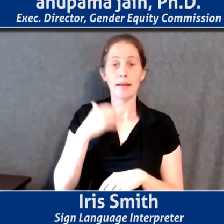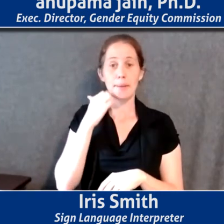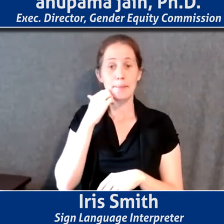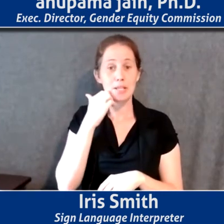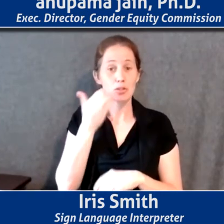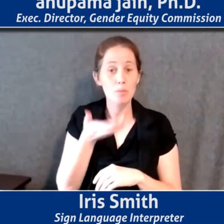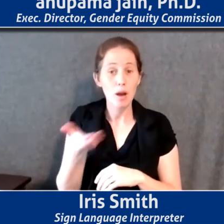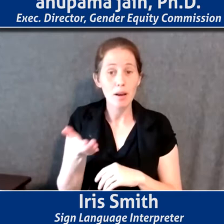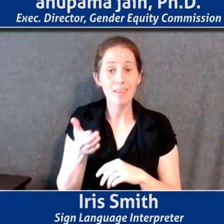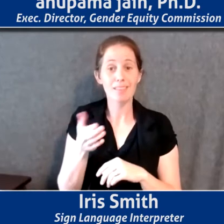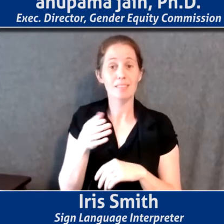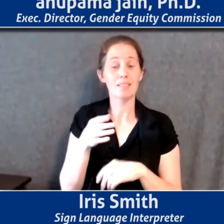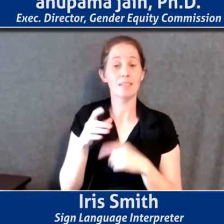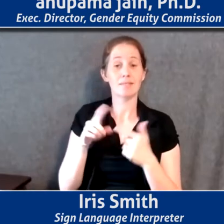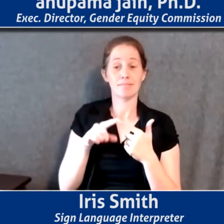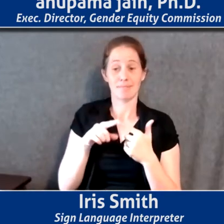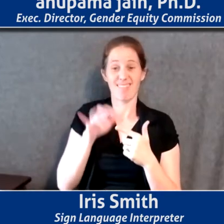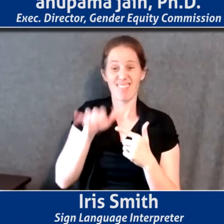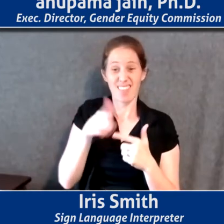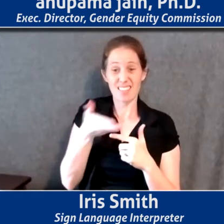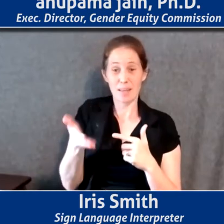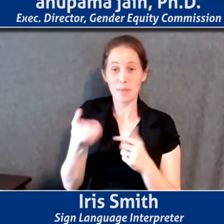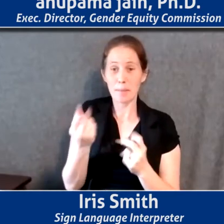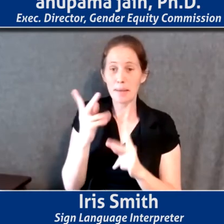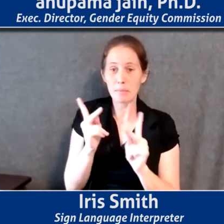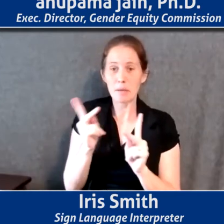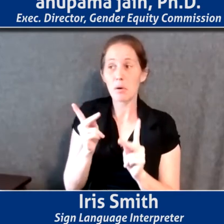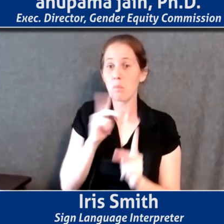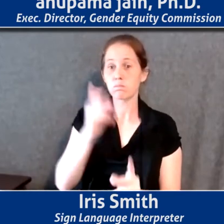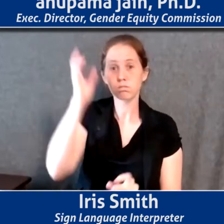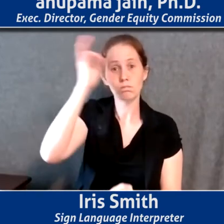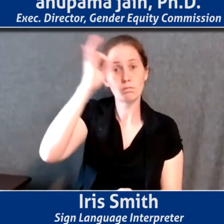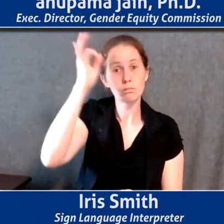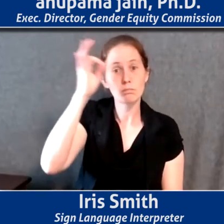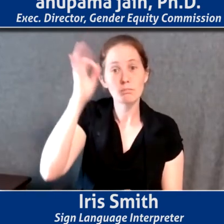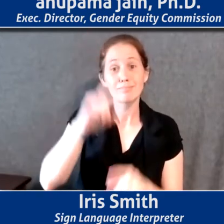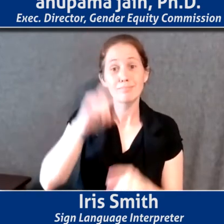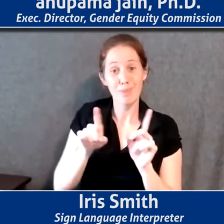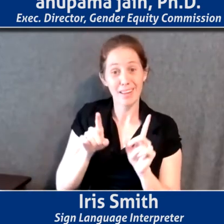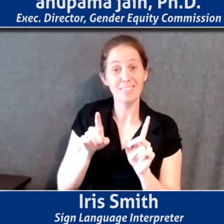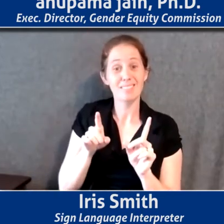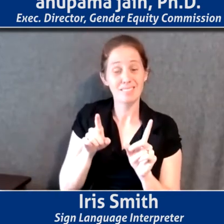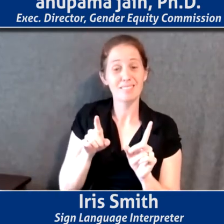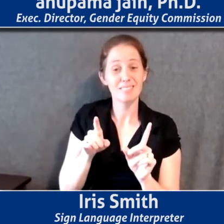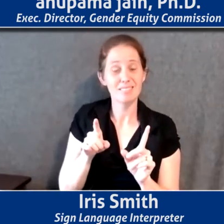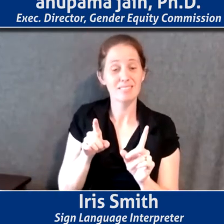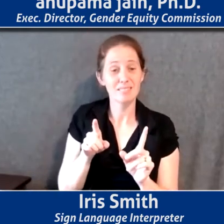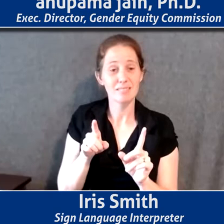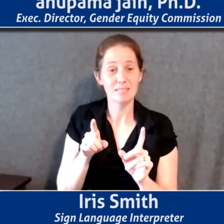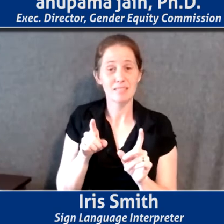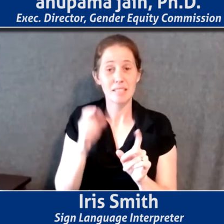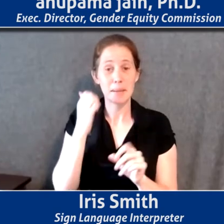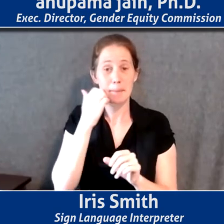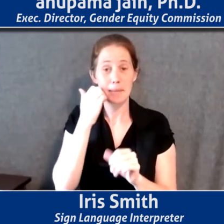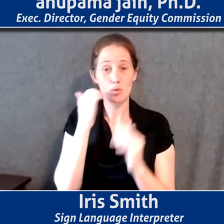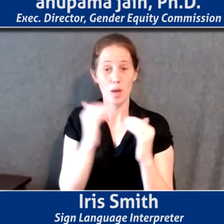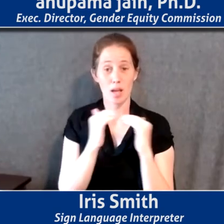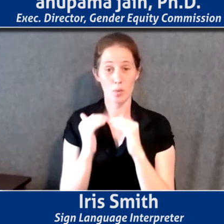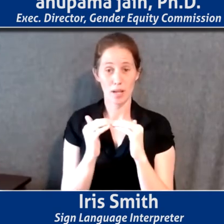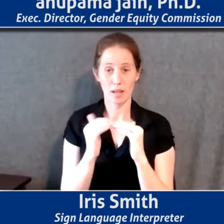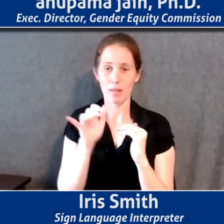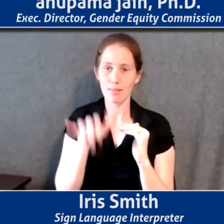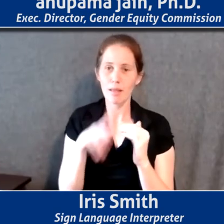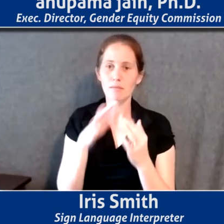this is actually something that many people may not be aware of, but that menstrual equity is an